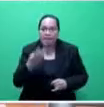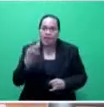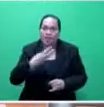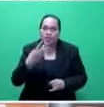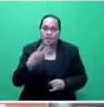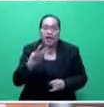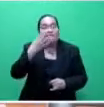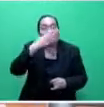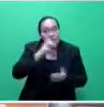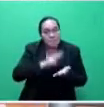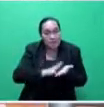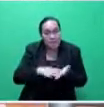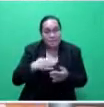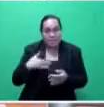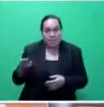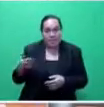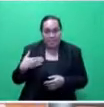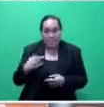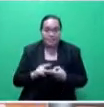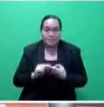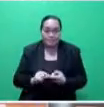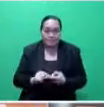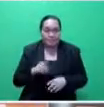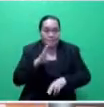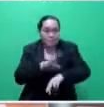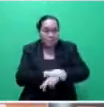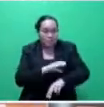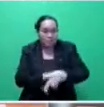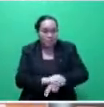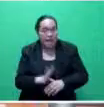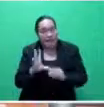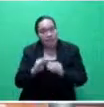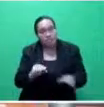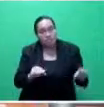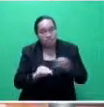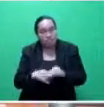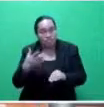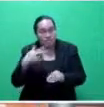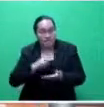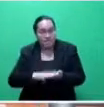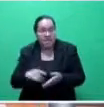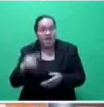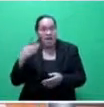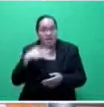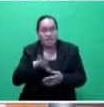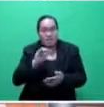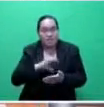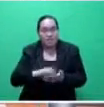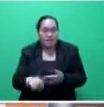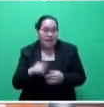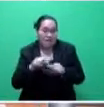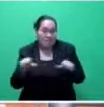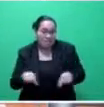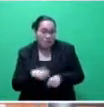$40 million, Ministry of Health. Fiji Police Force, additional $700,000. RFMF, $150,000. Agriculture, additional $1 million.